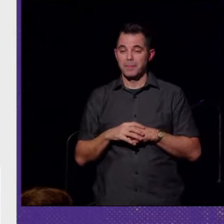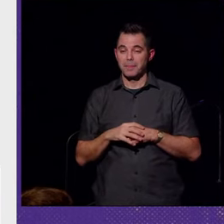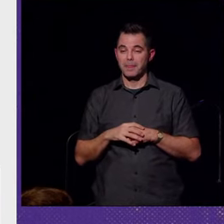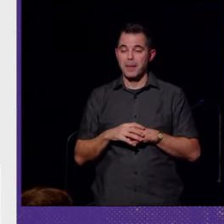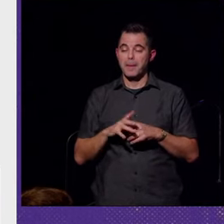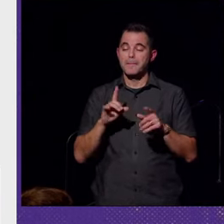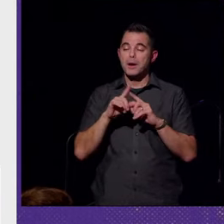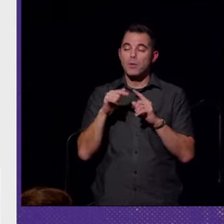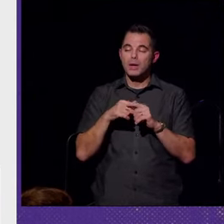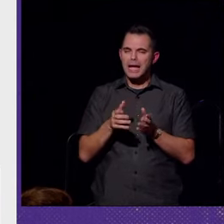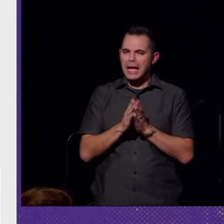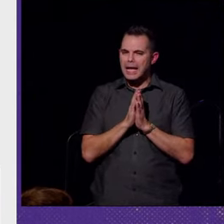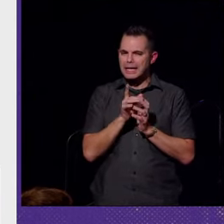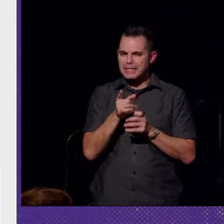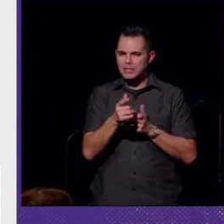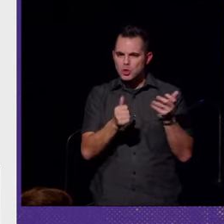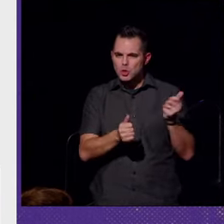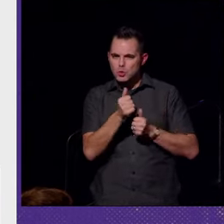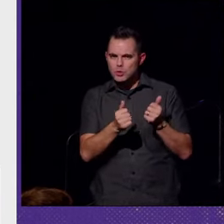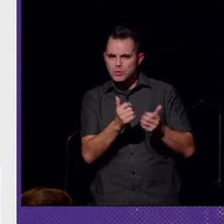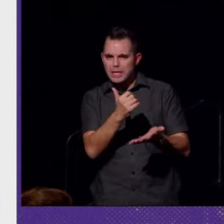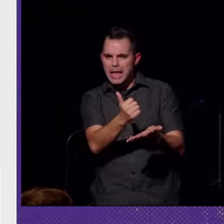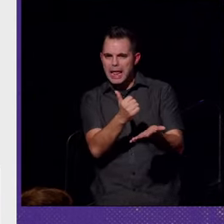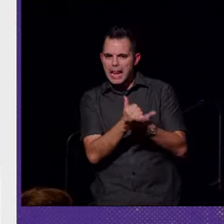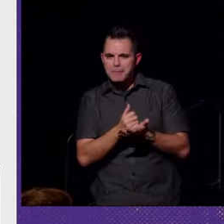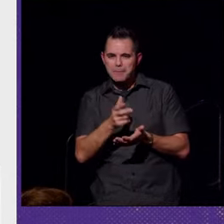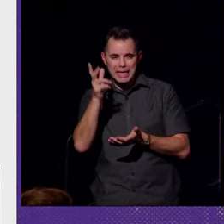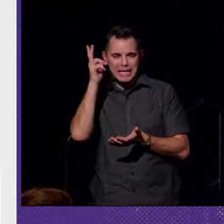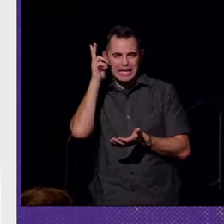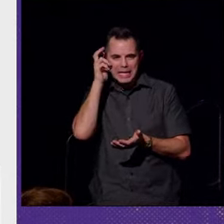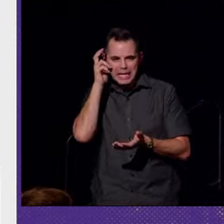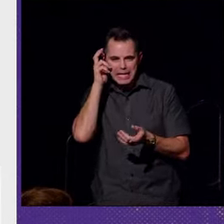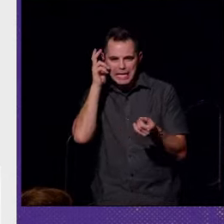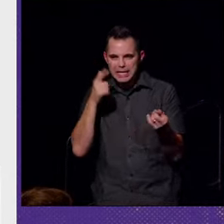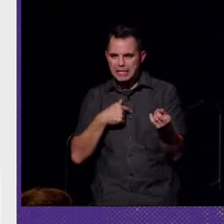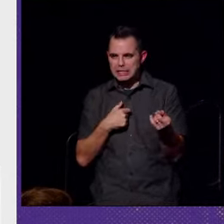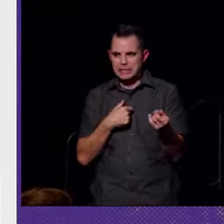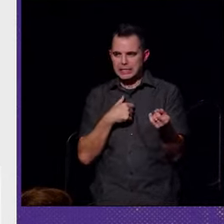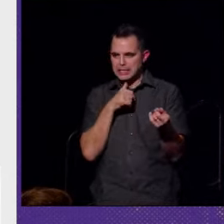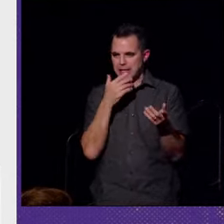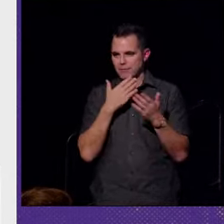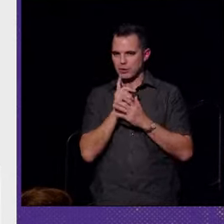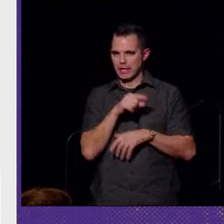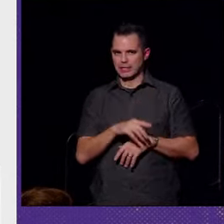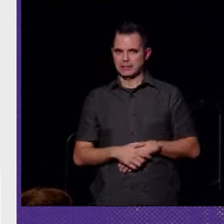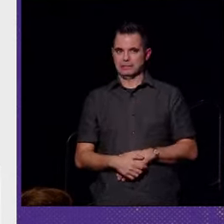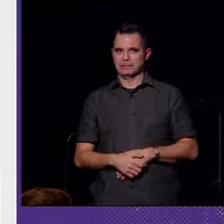But when I asked her which one helped me here, she didn't really have a good answer.